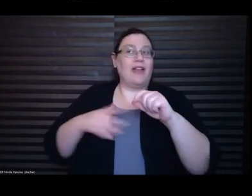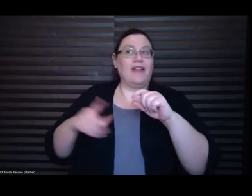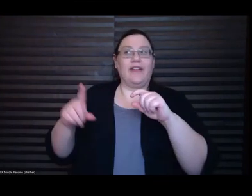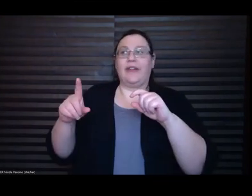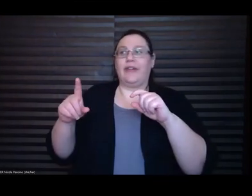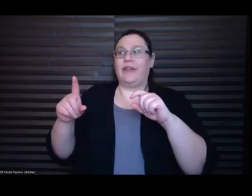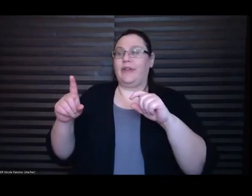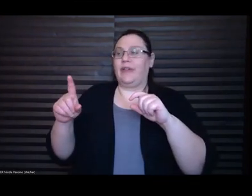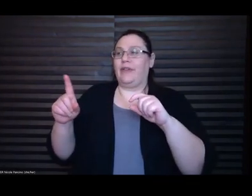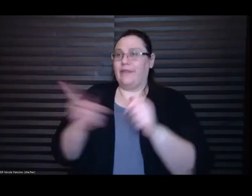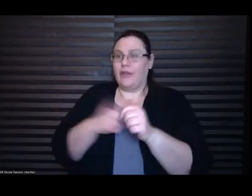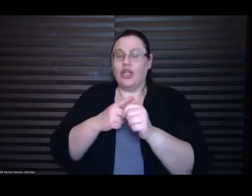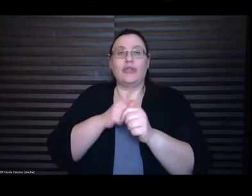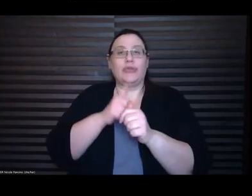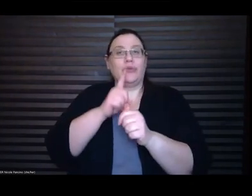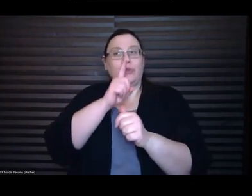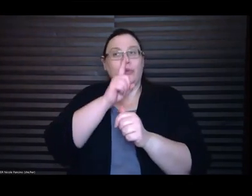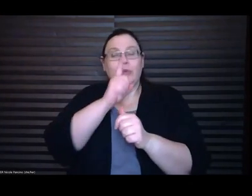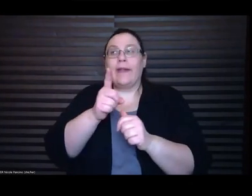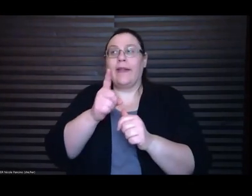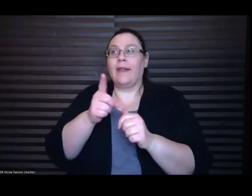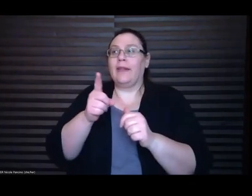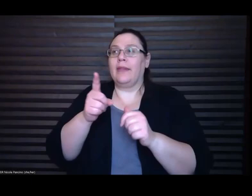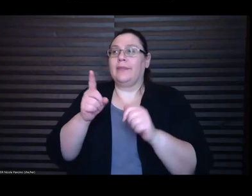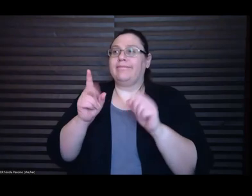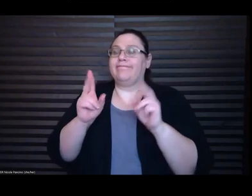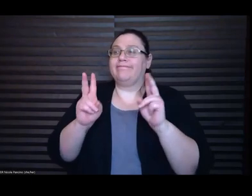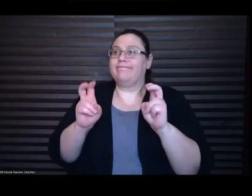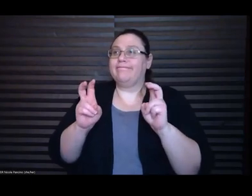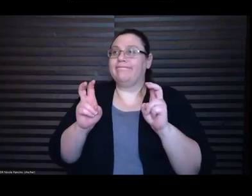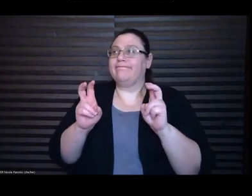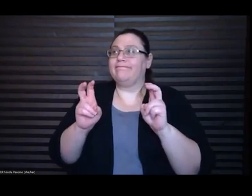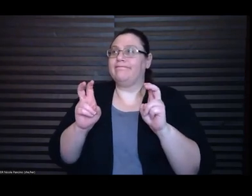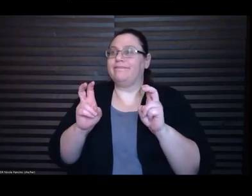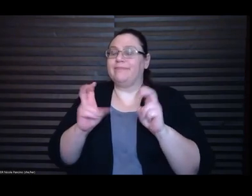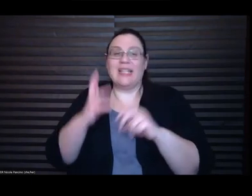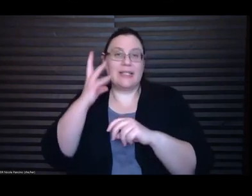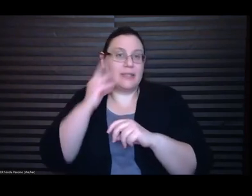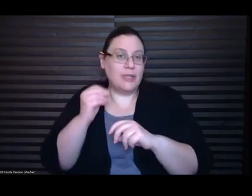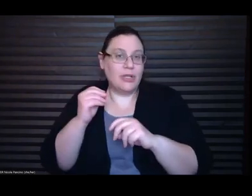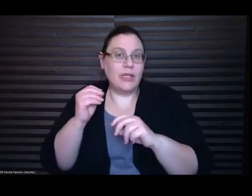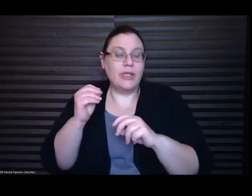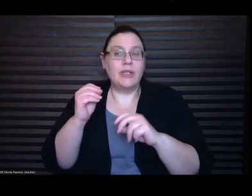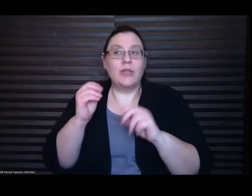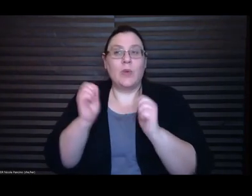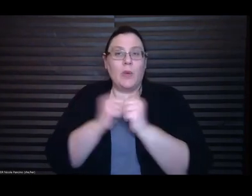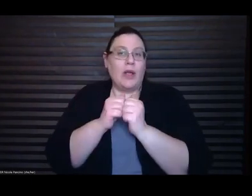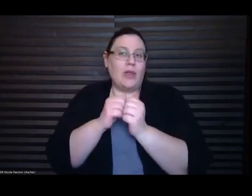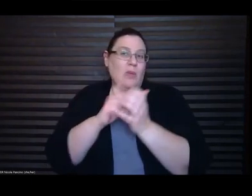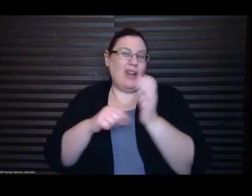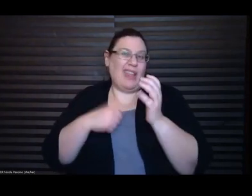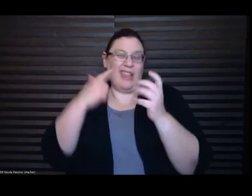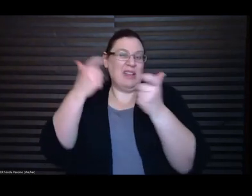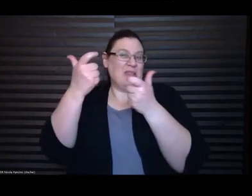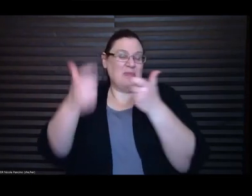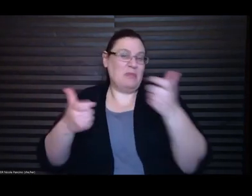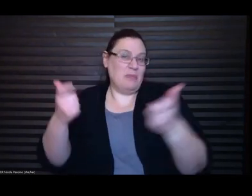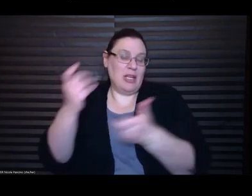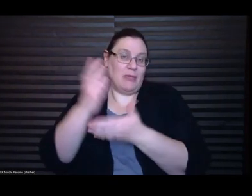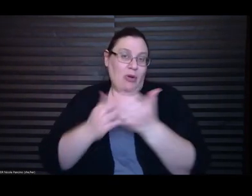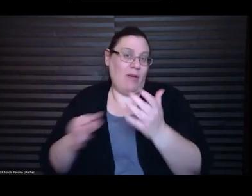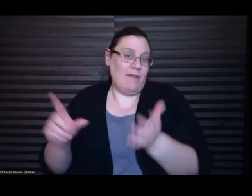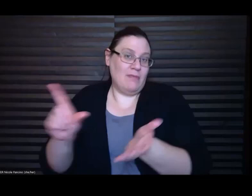experience with what I think is a huge part of publishing which is rejection you know I was submitting